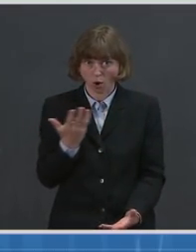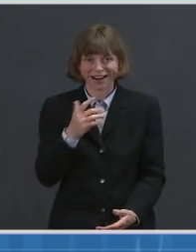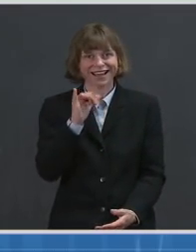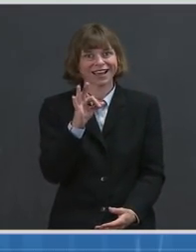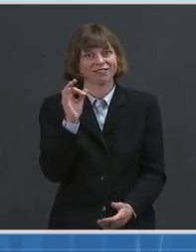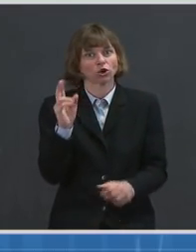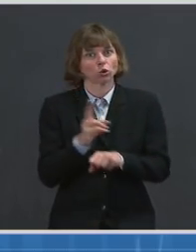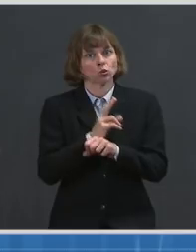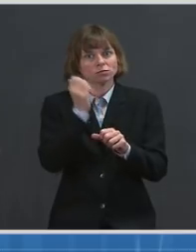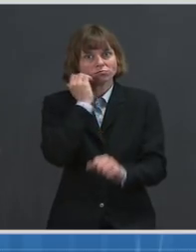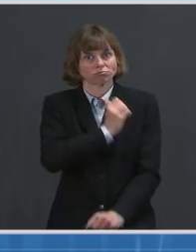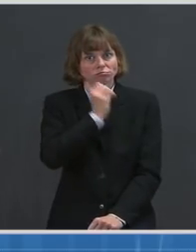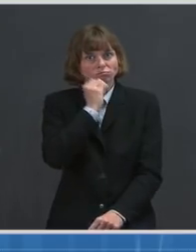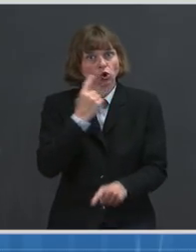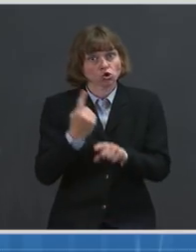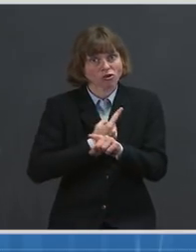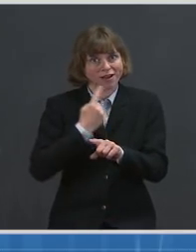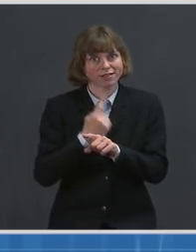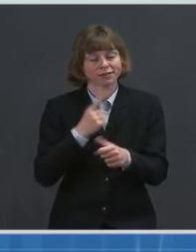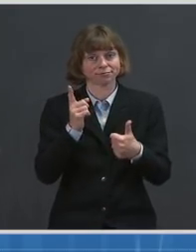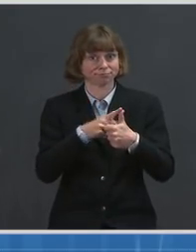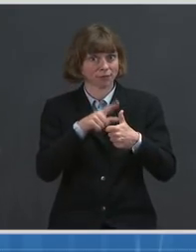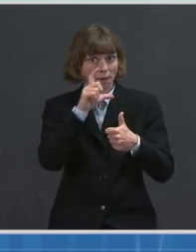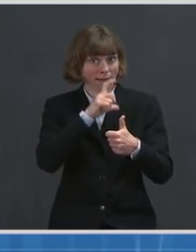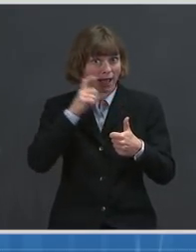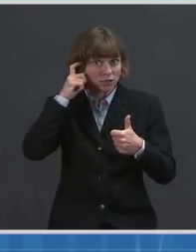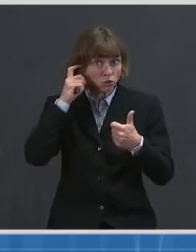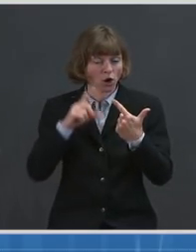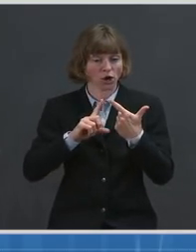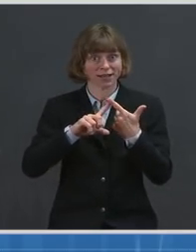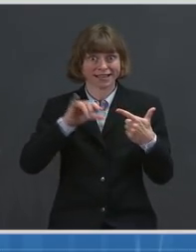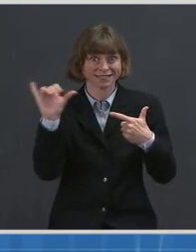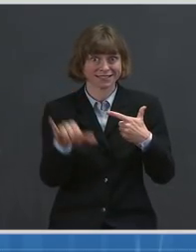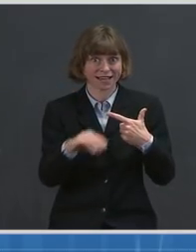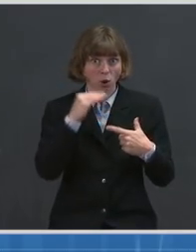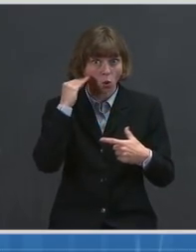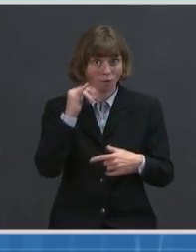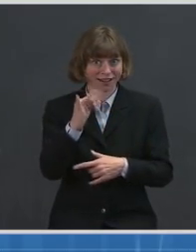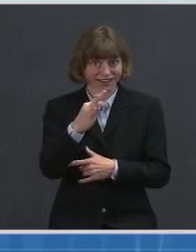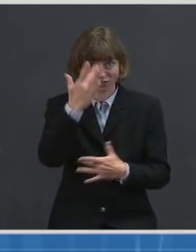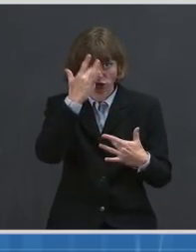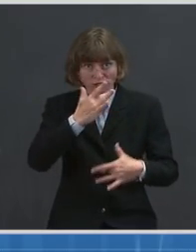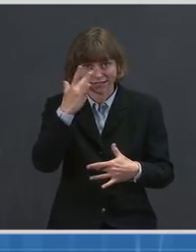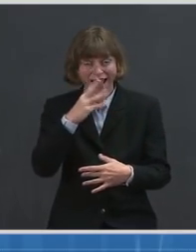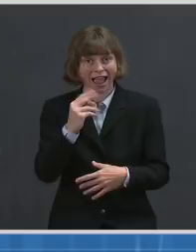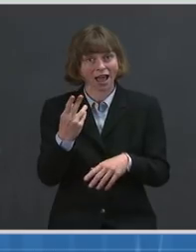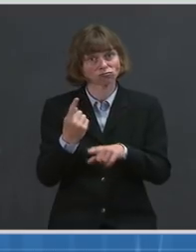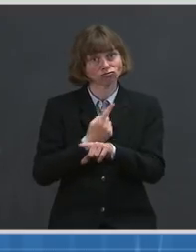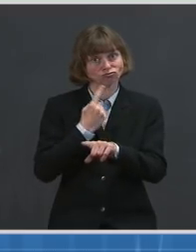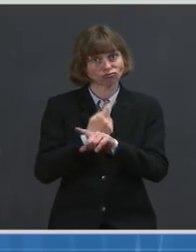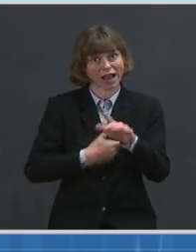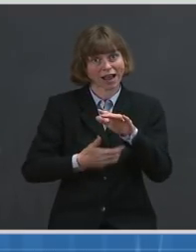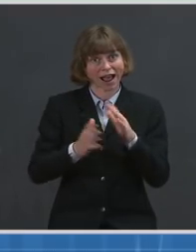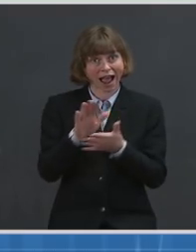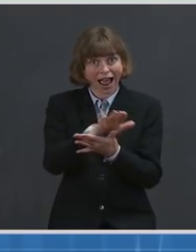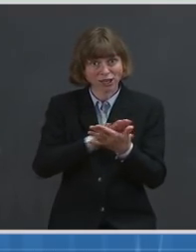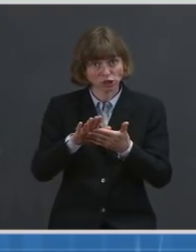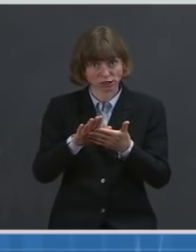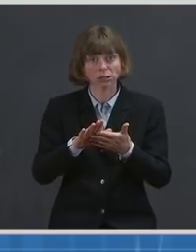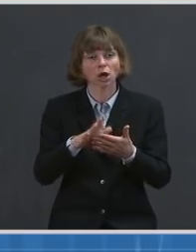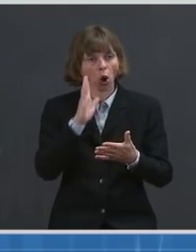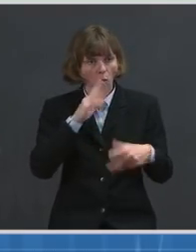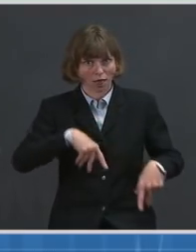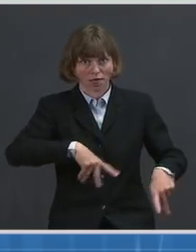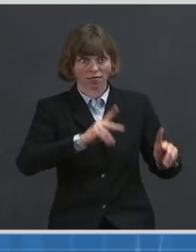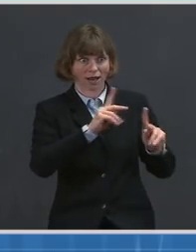prevention strategies such as mask wearing, staying home when sick, and good hand hygiene can allow childcare programs to